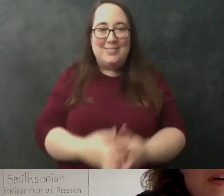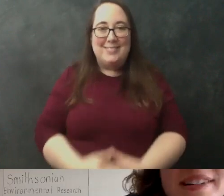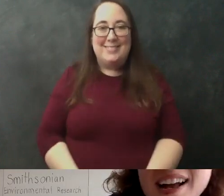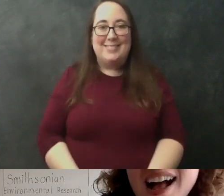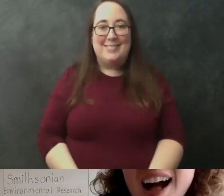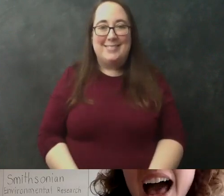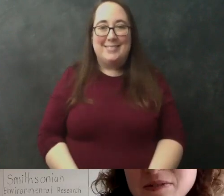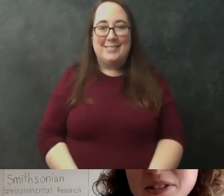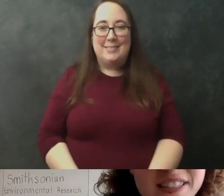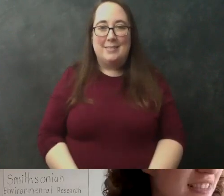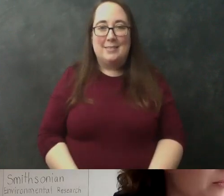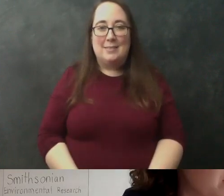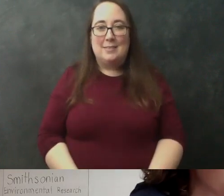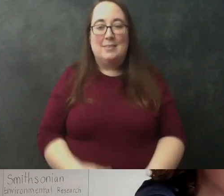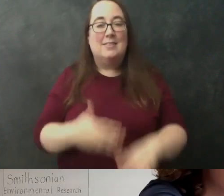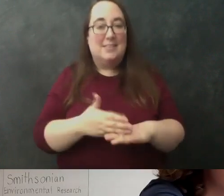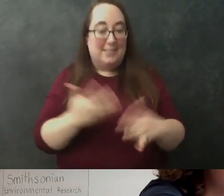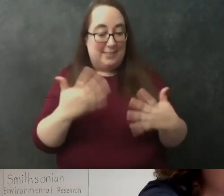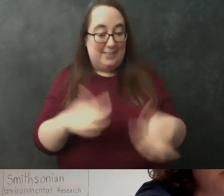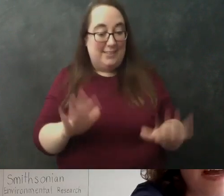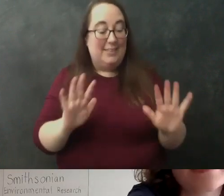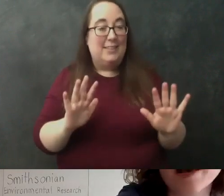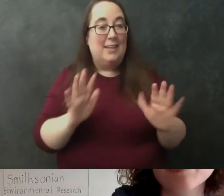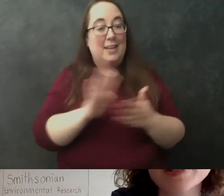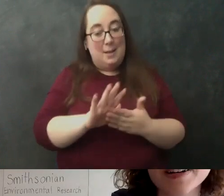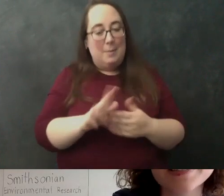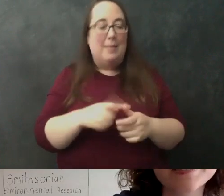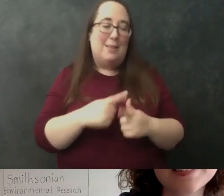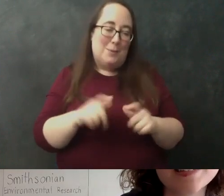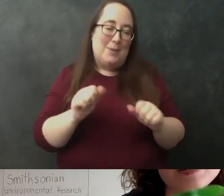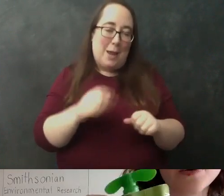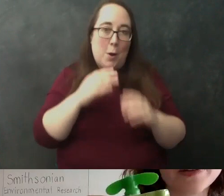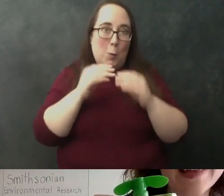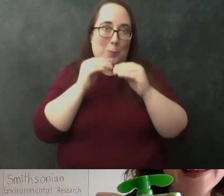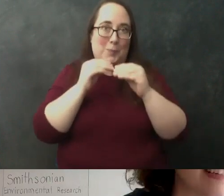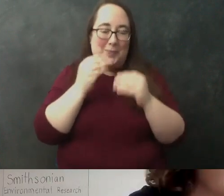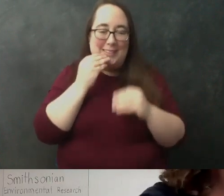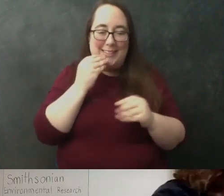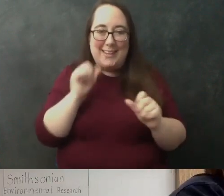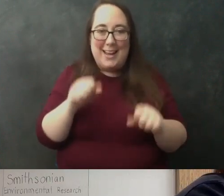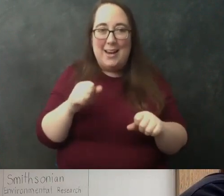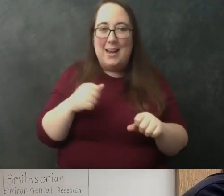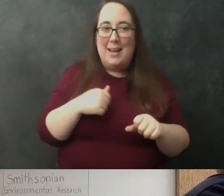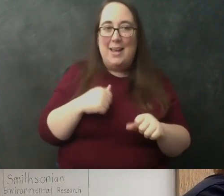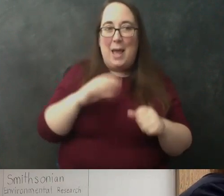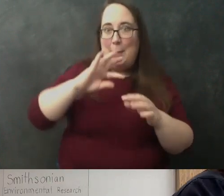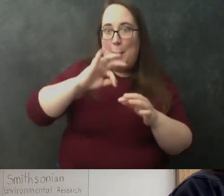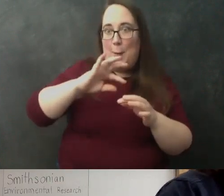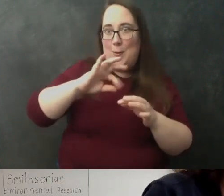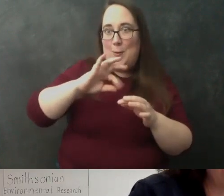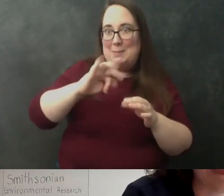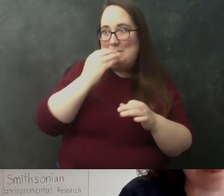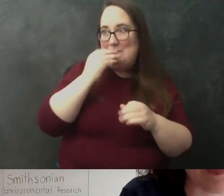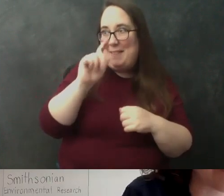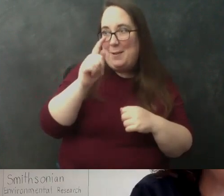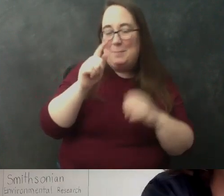well you know what after this when you're all done and cleaned up you can eat the applesauce i'm gonna close this up so that i can do it